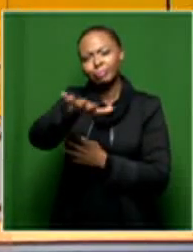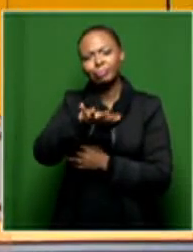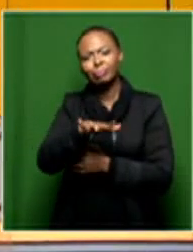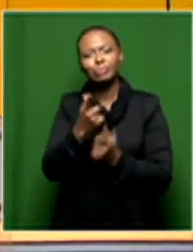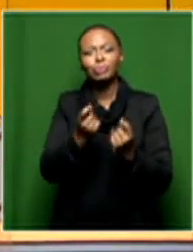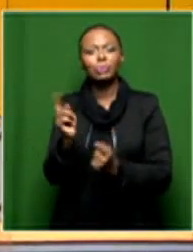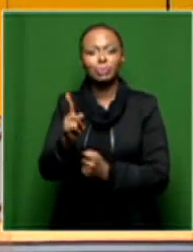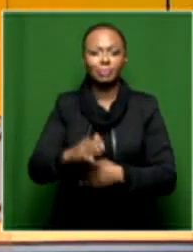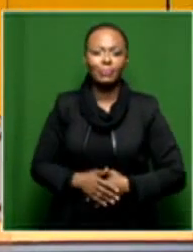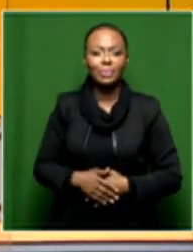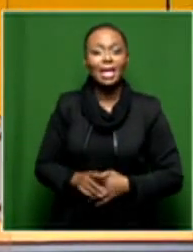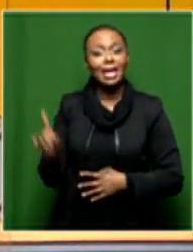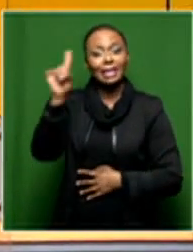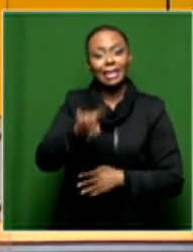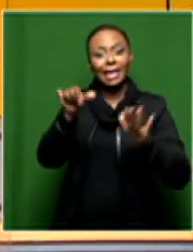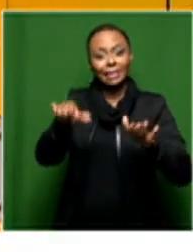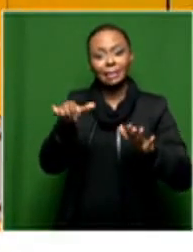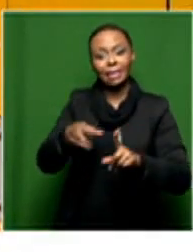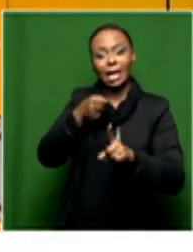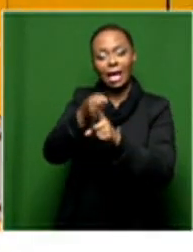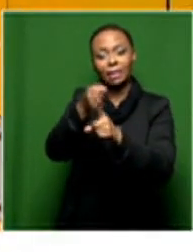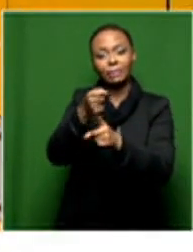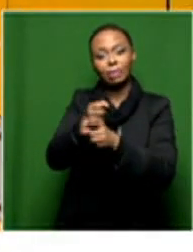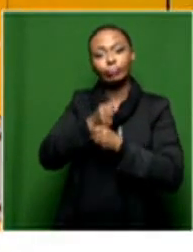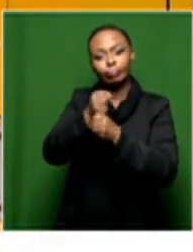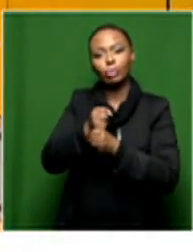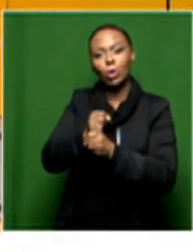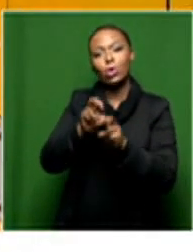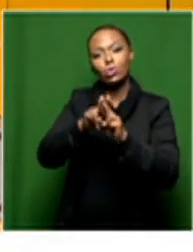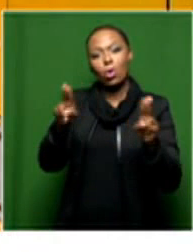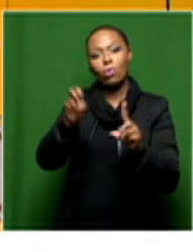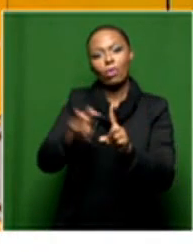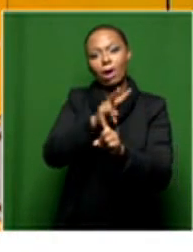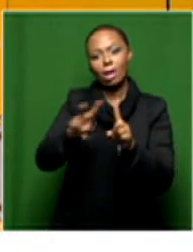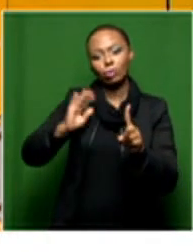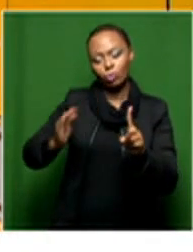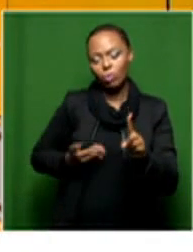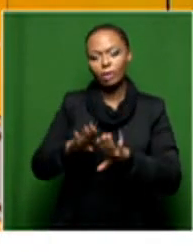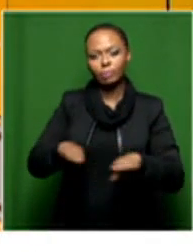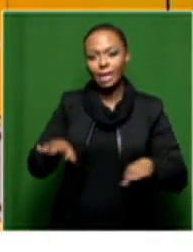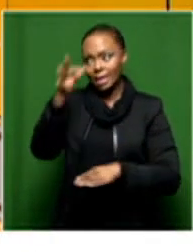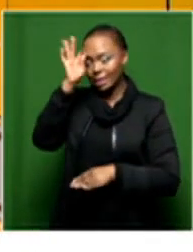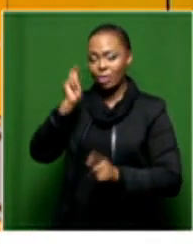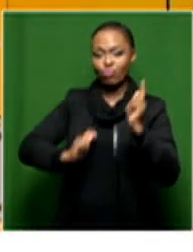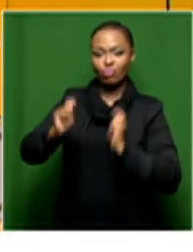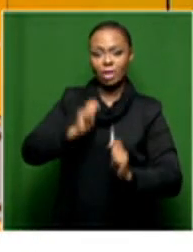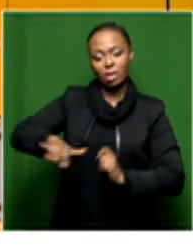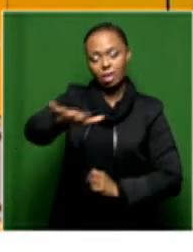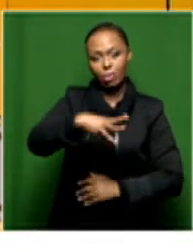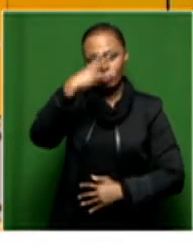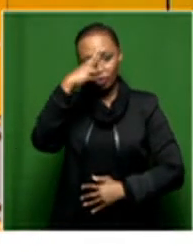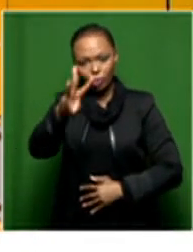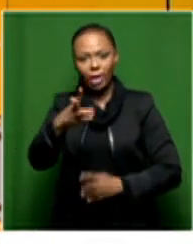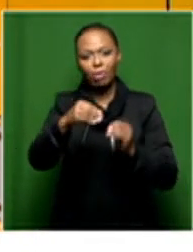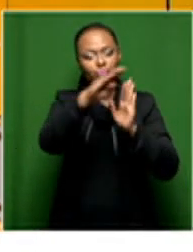It is currently 16 days of activism in the no violence against women and children and the State Theatre in Pretoria has a robust